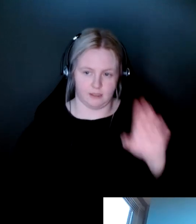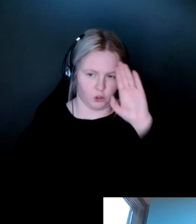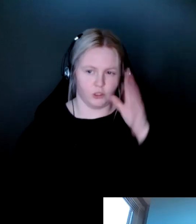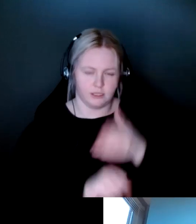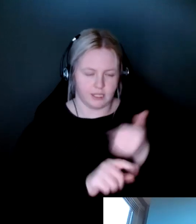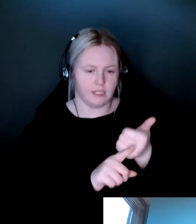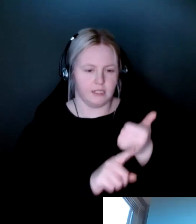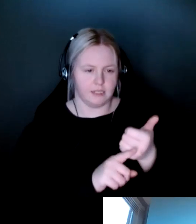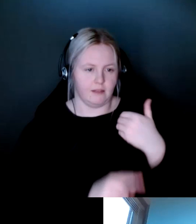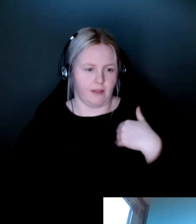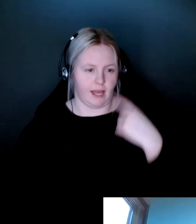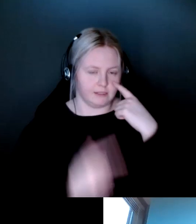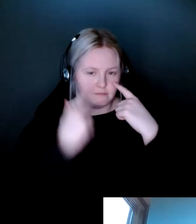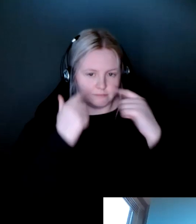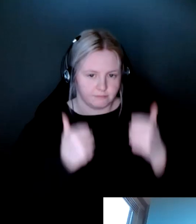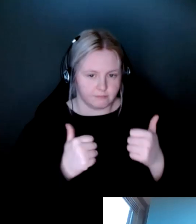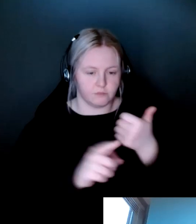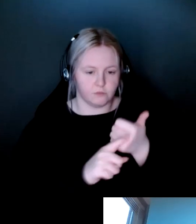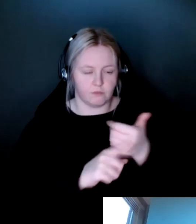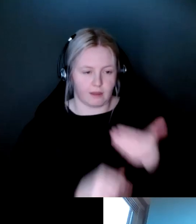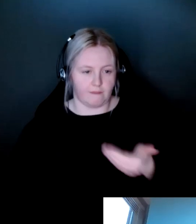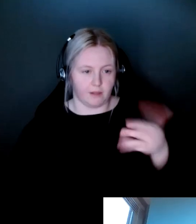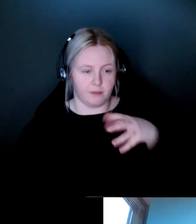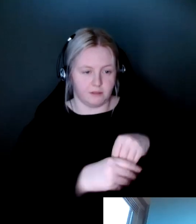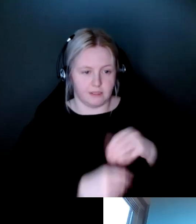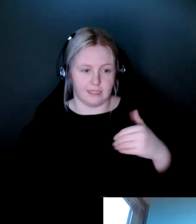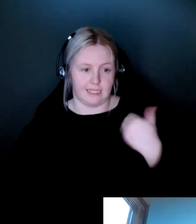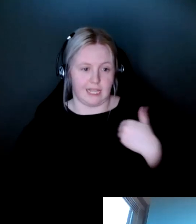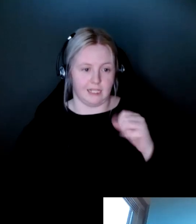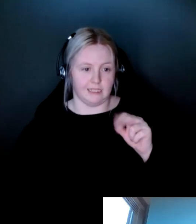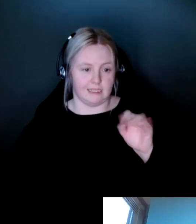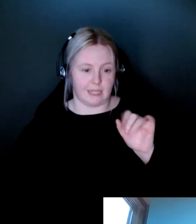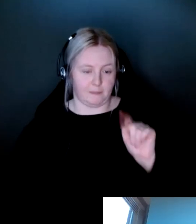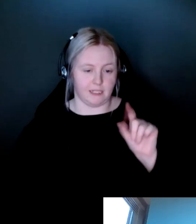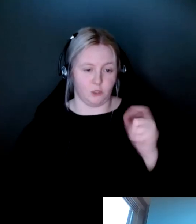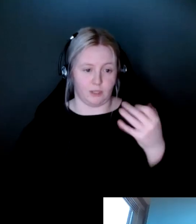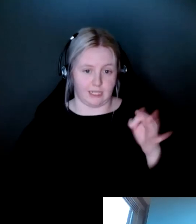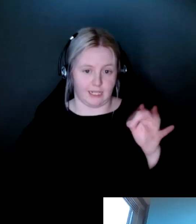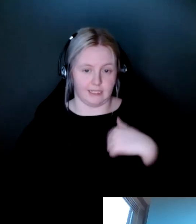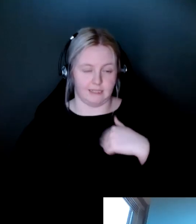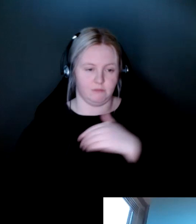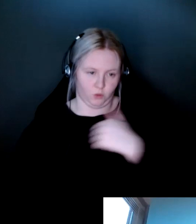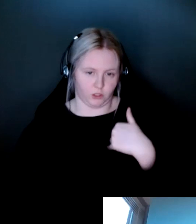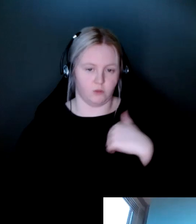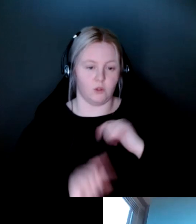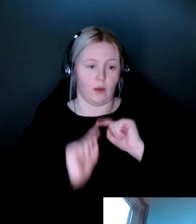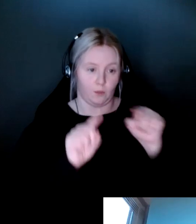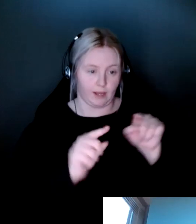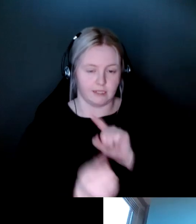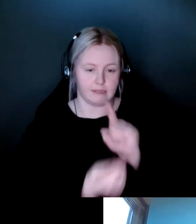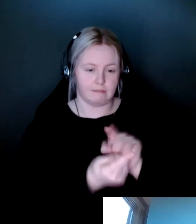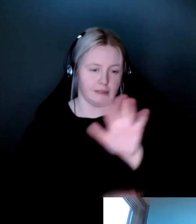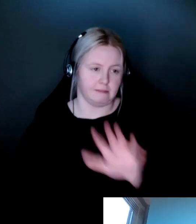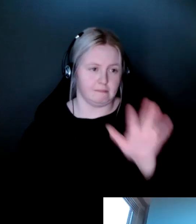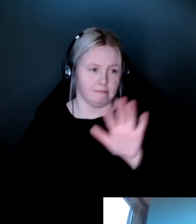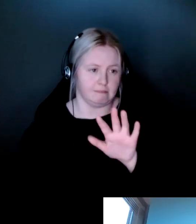the young leaders summit in 2019 in Toronto. And so a year later, I attended that summit and I met about four, I